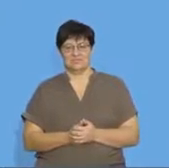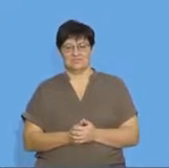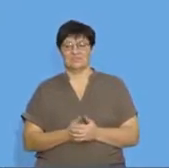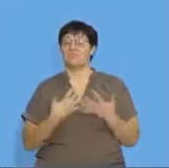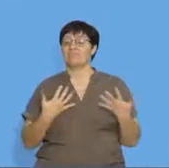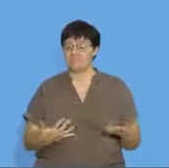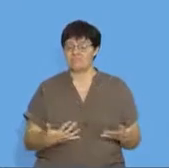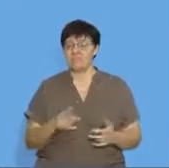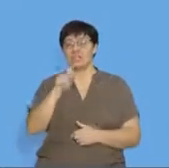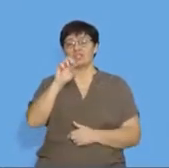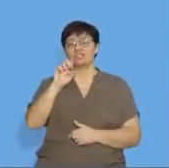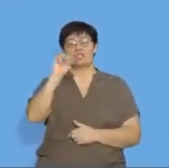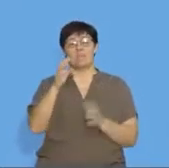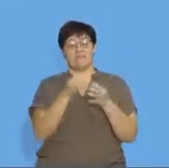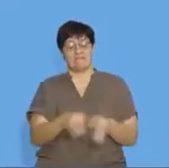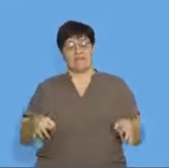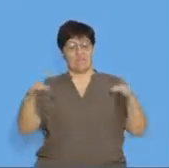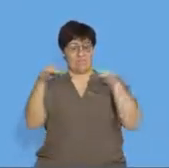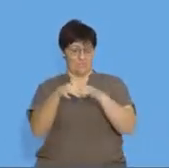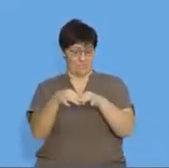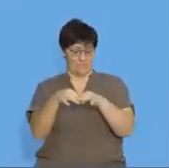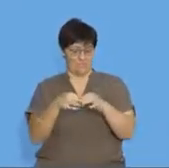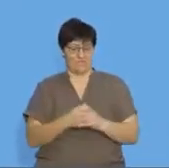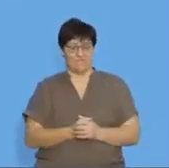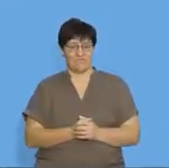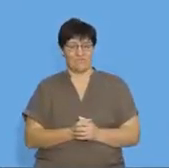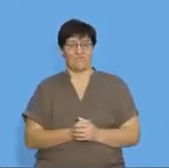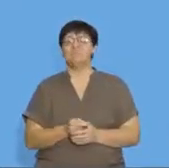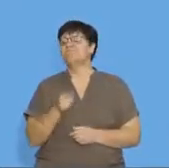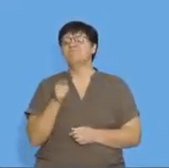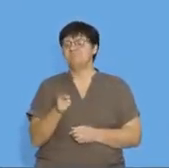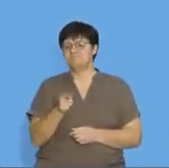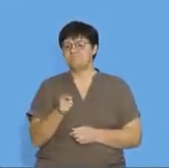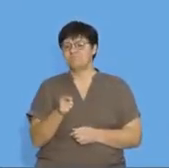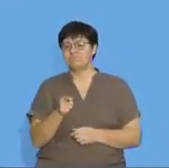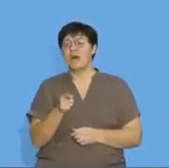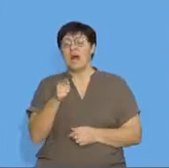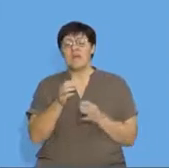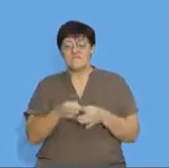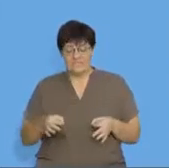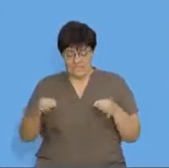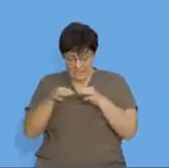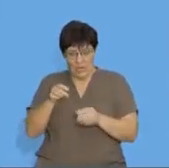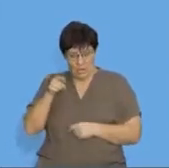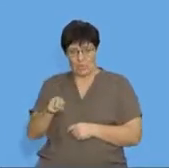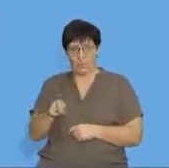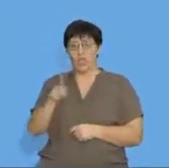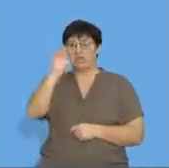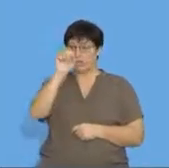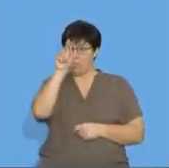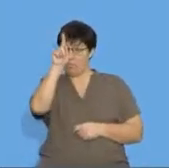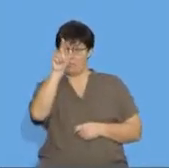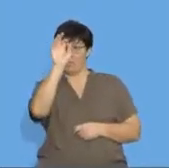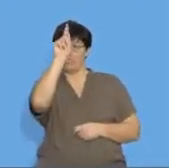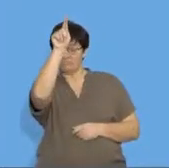We are now going to talk about term value. And that refers to the actual value of the term.